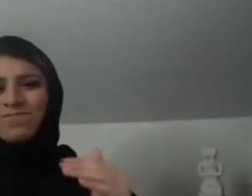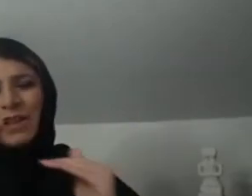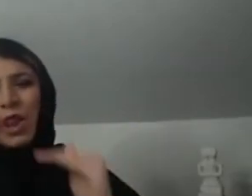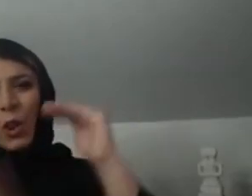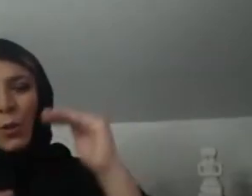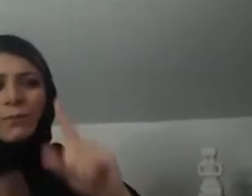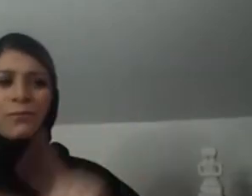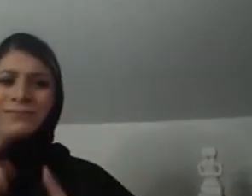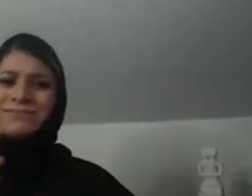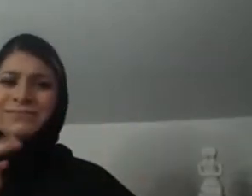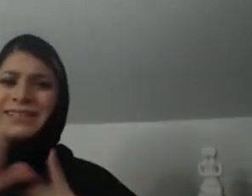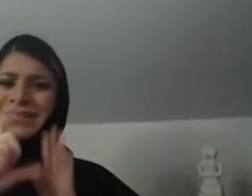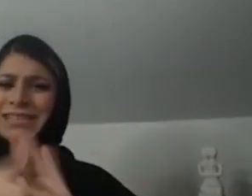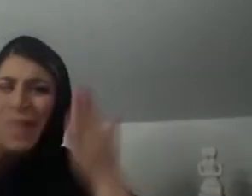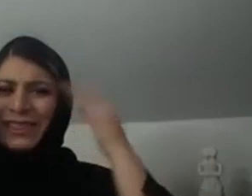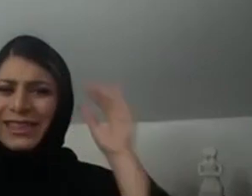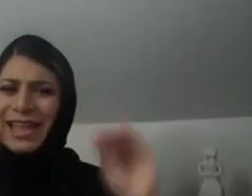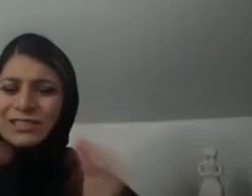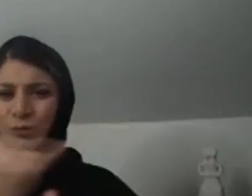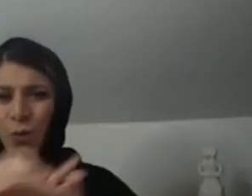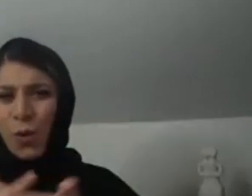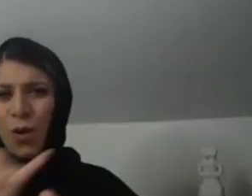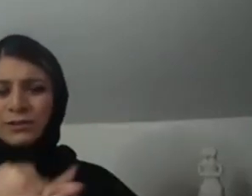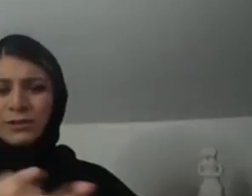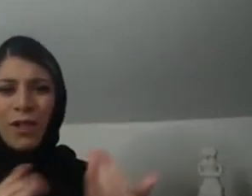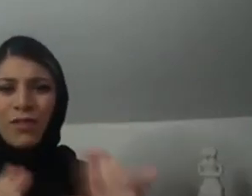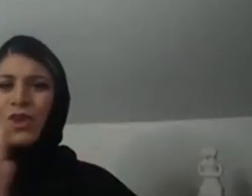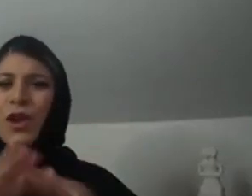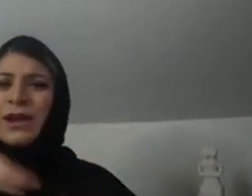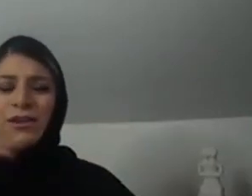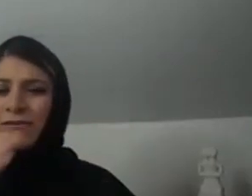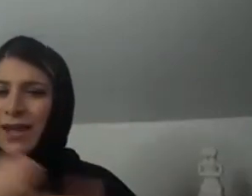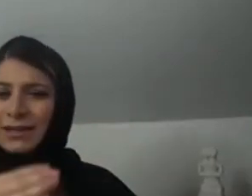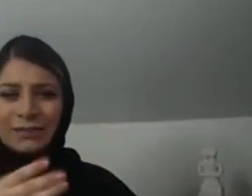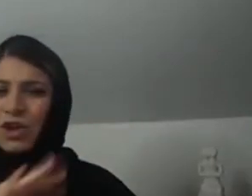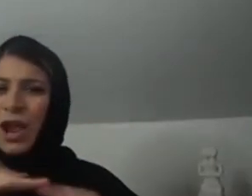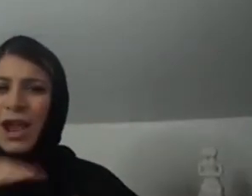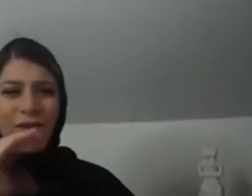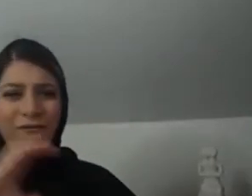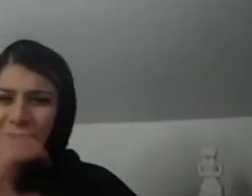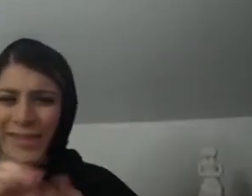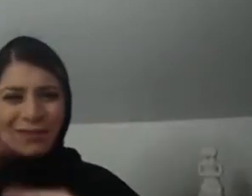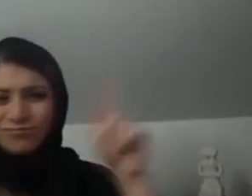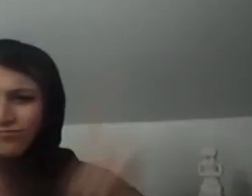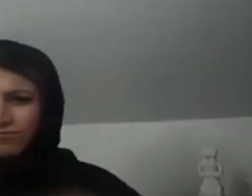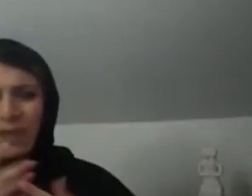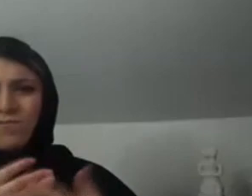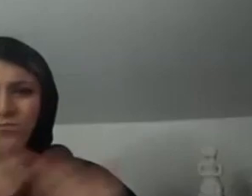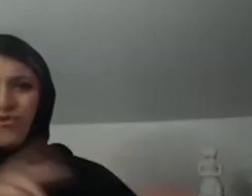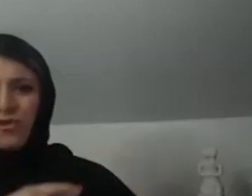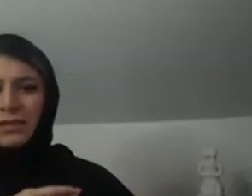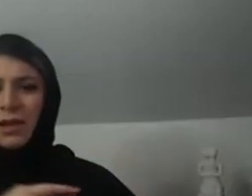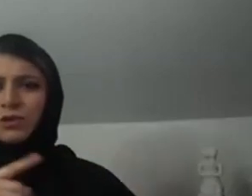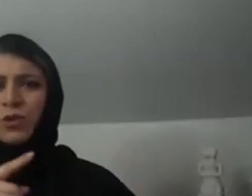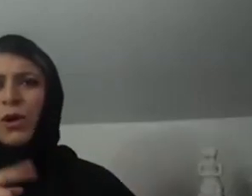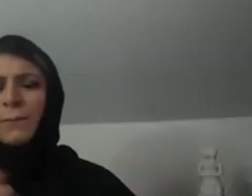in terms of disability is they're seen as a lower community, community, they don't take part in the